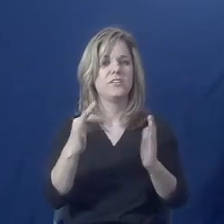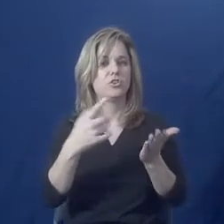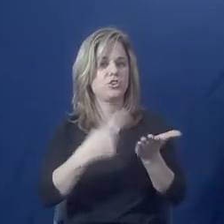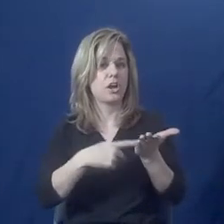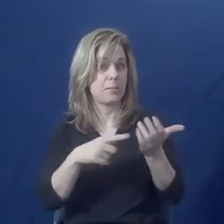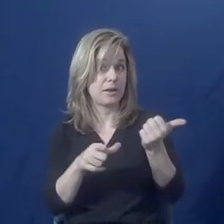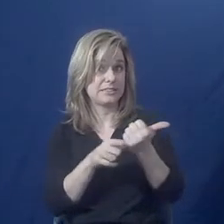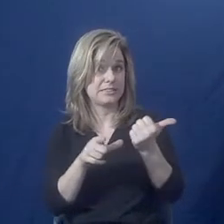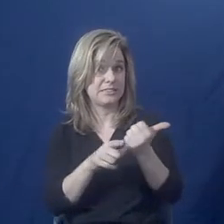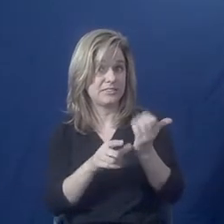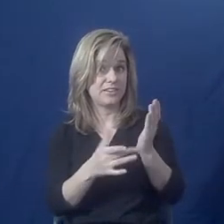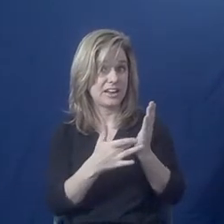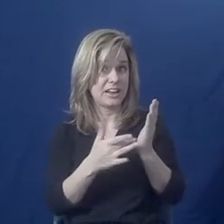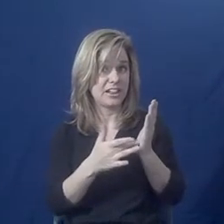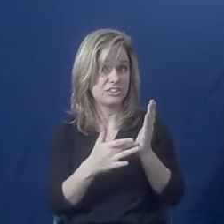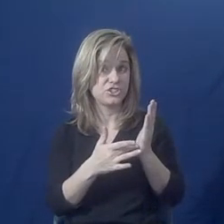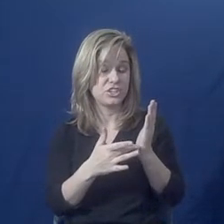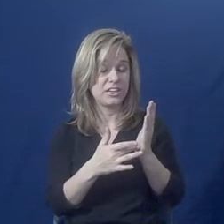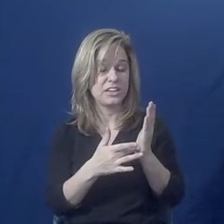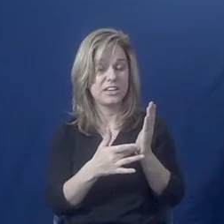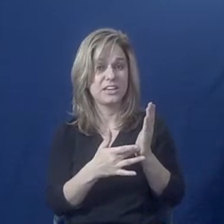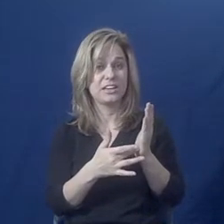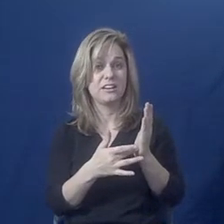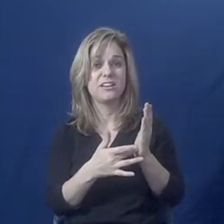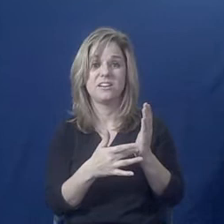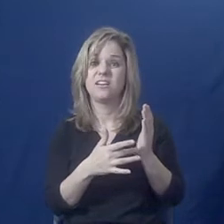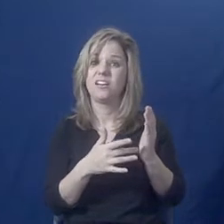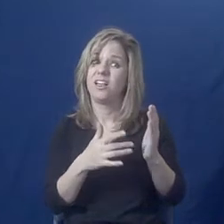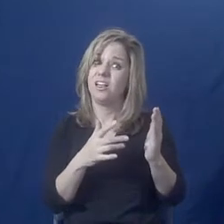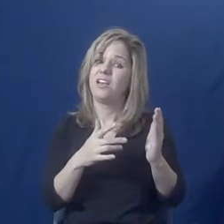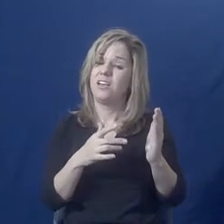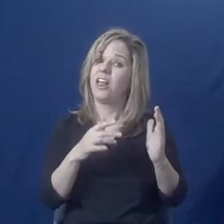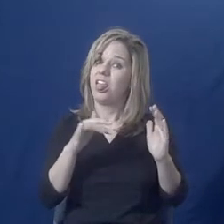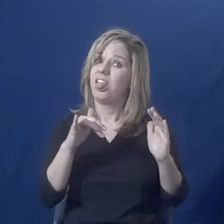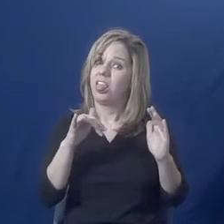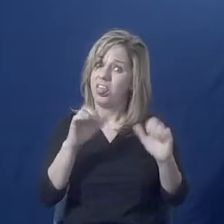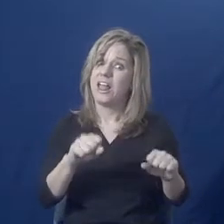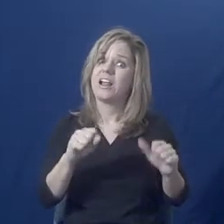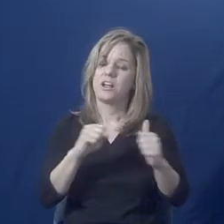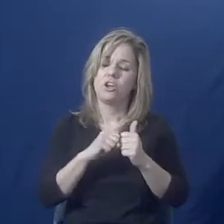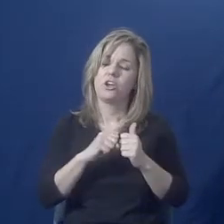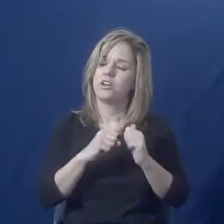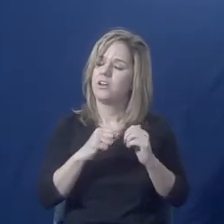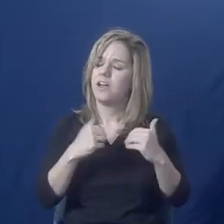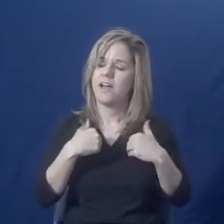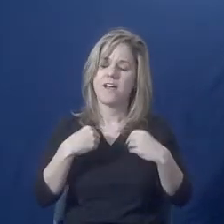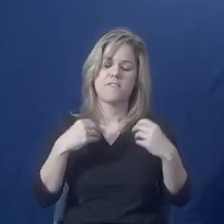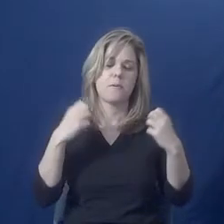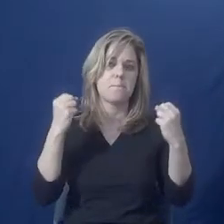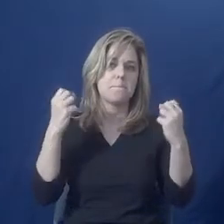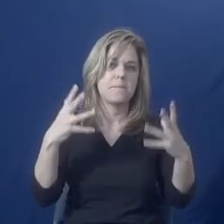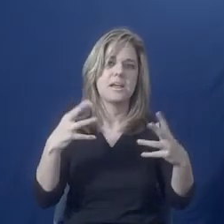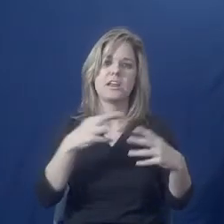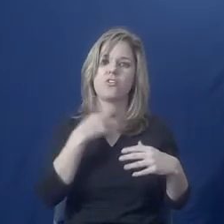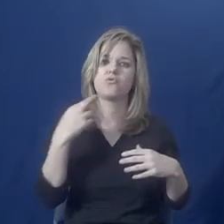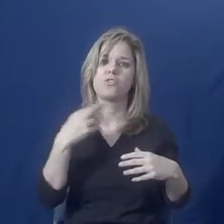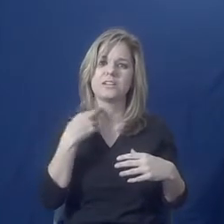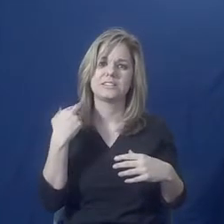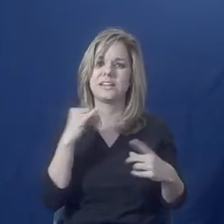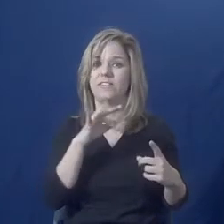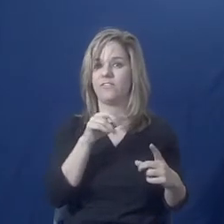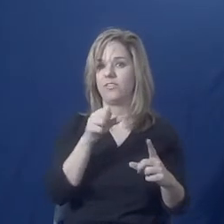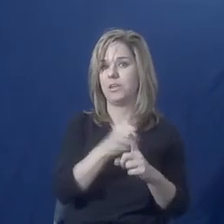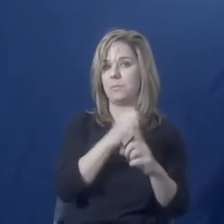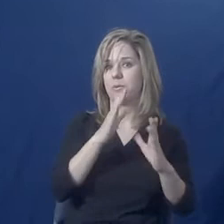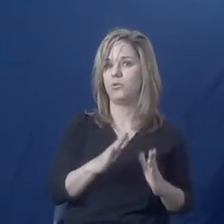technology can present a ton of risk if the abuser happens to be misusing those technologies. It can present risk